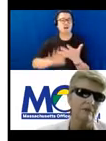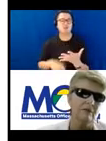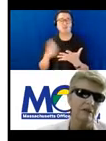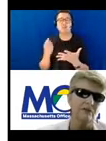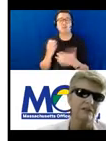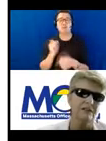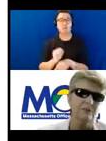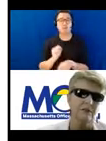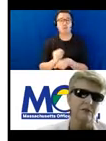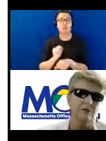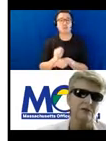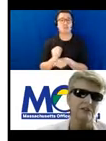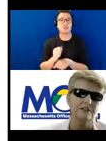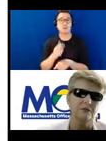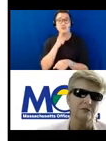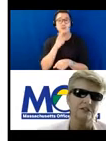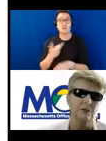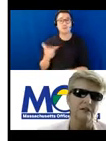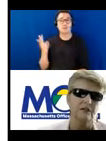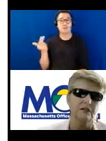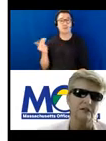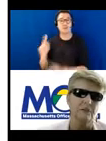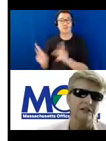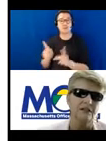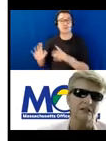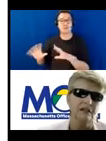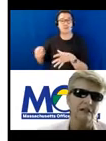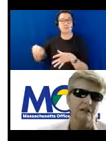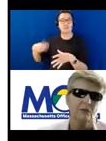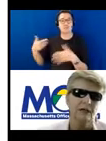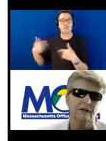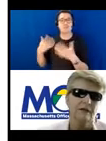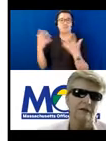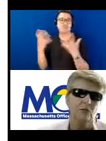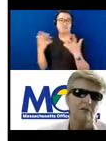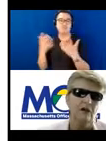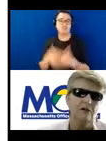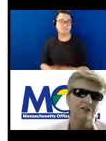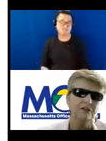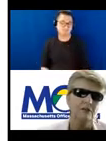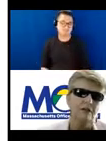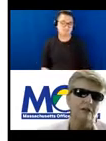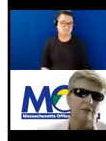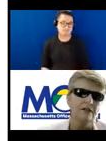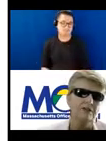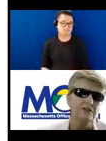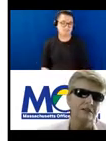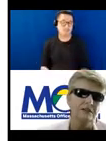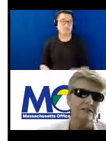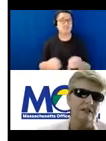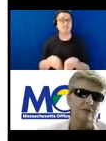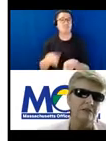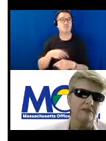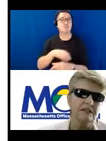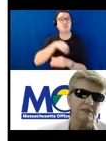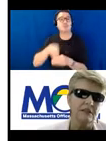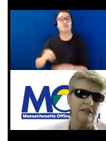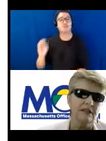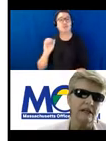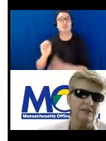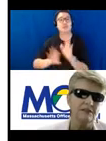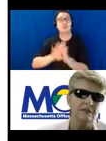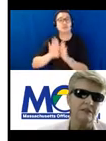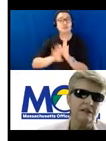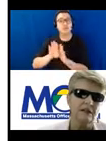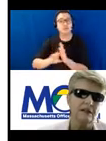by 13 people, which is quite amazing. But we are also on the Massachusetts Developmental Disability